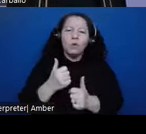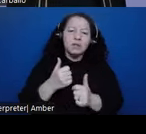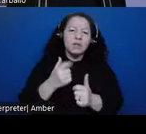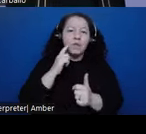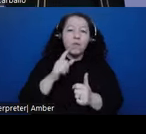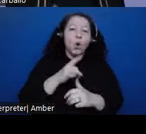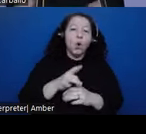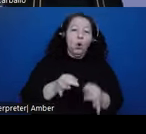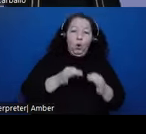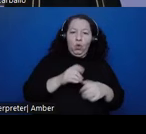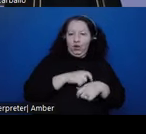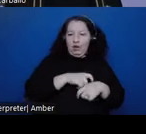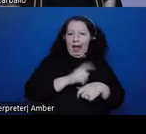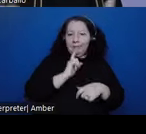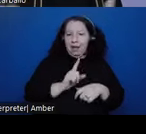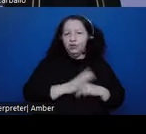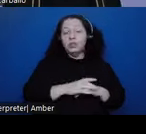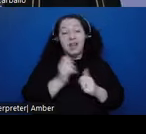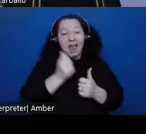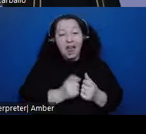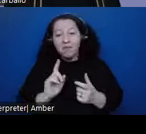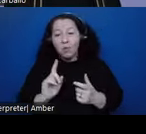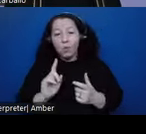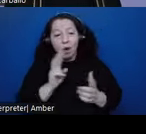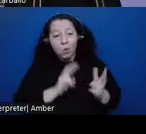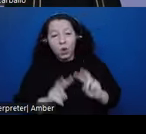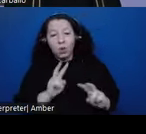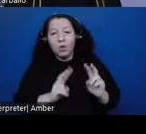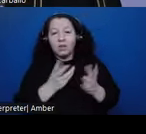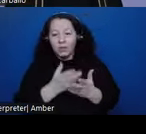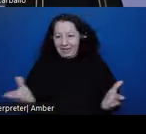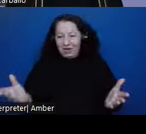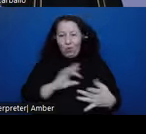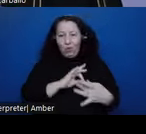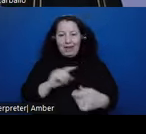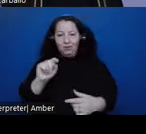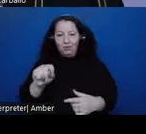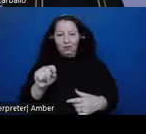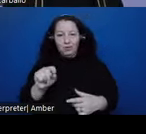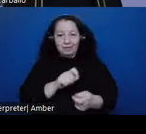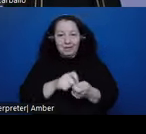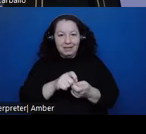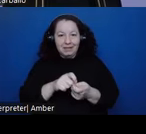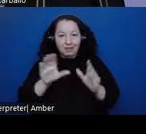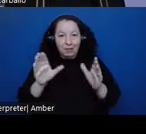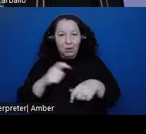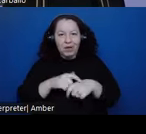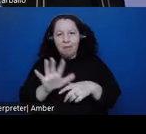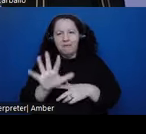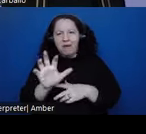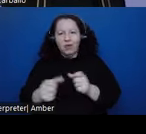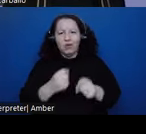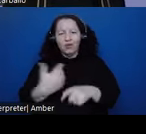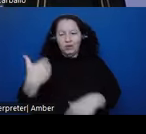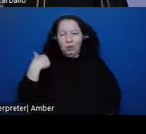But there was, everywhere we looked, material relating to this focal period of about 500 years ago or so,